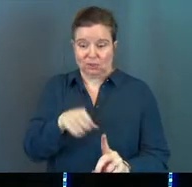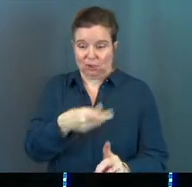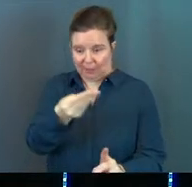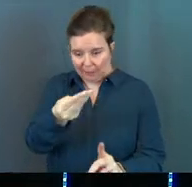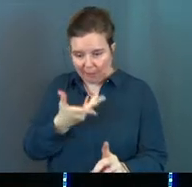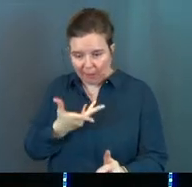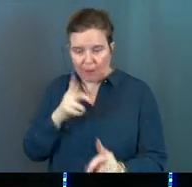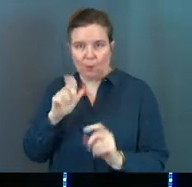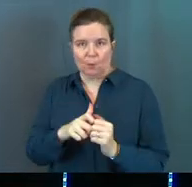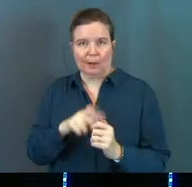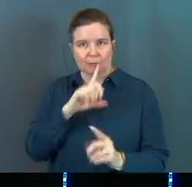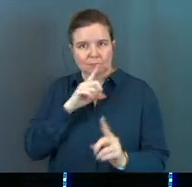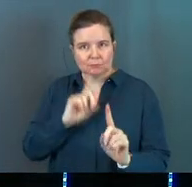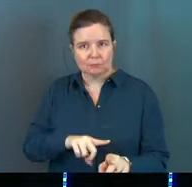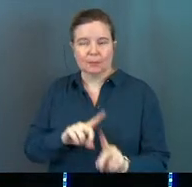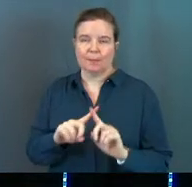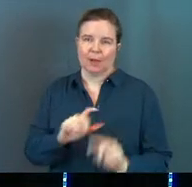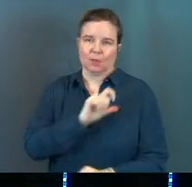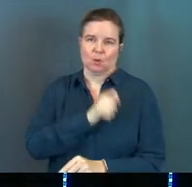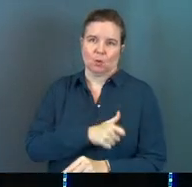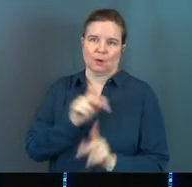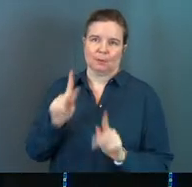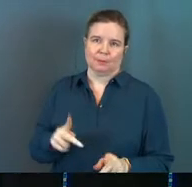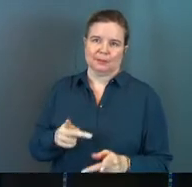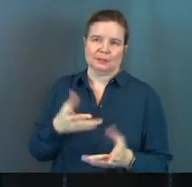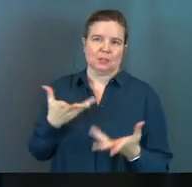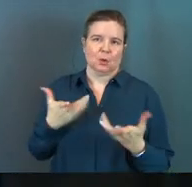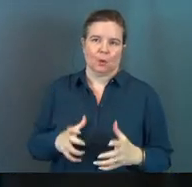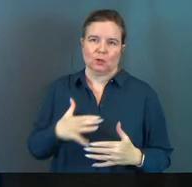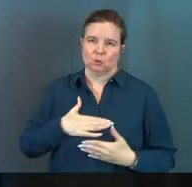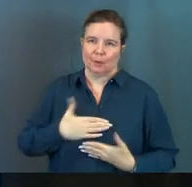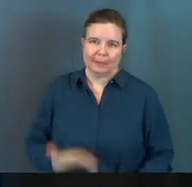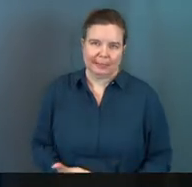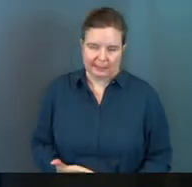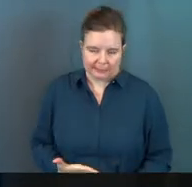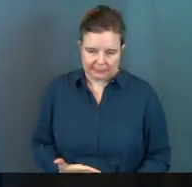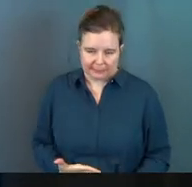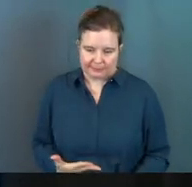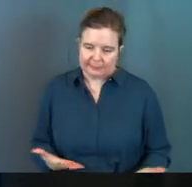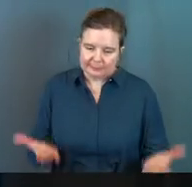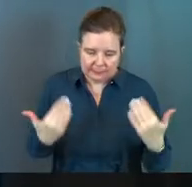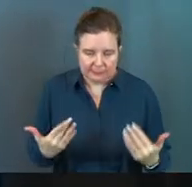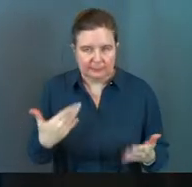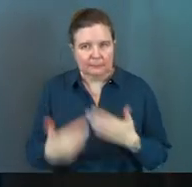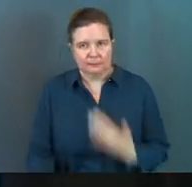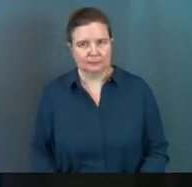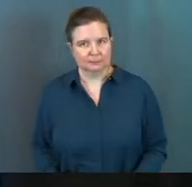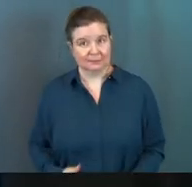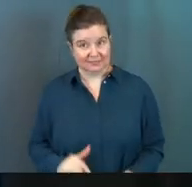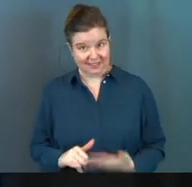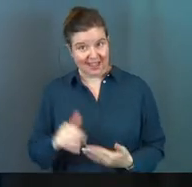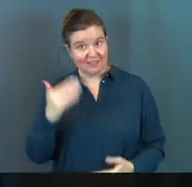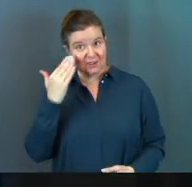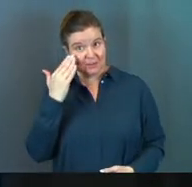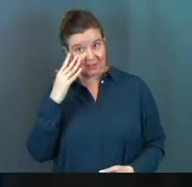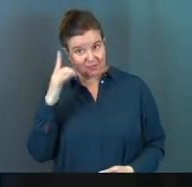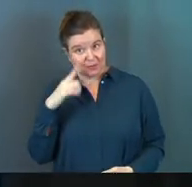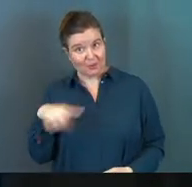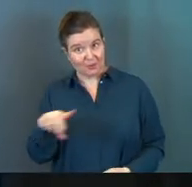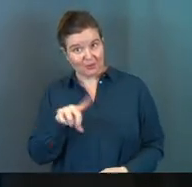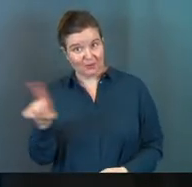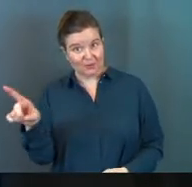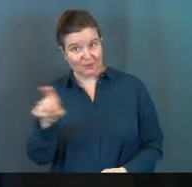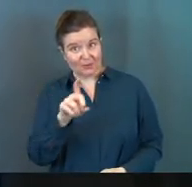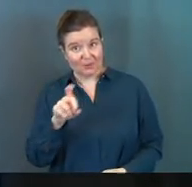have to comply with the directive, but the authority figure doesn't want to admit it. Is any of that familiar at all?